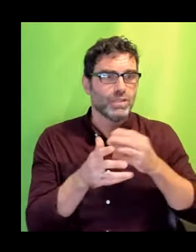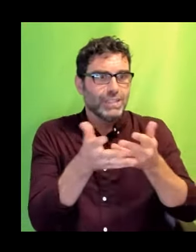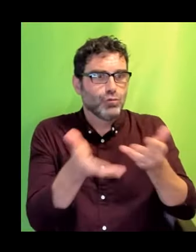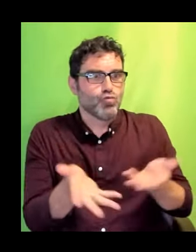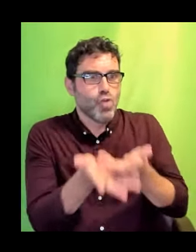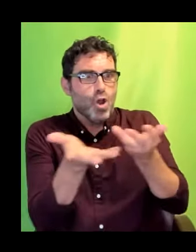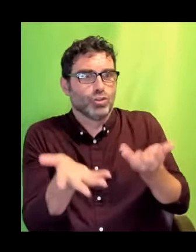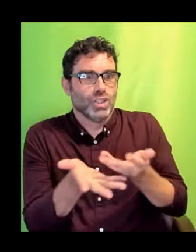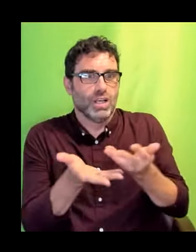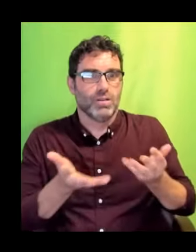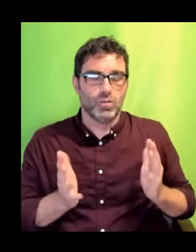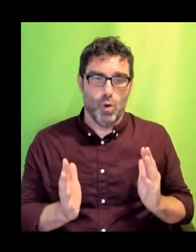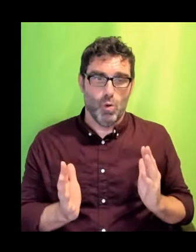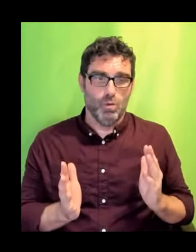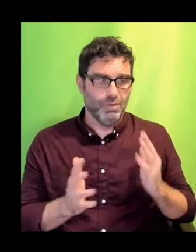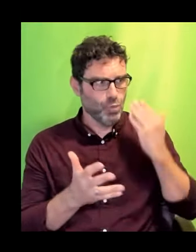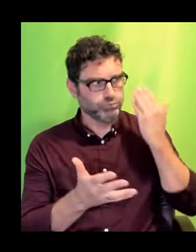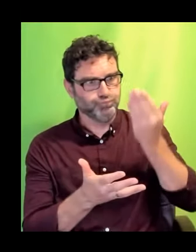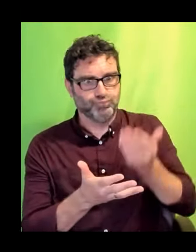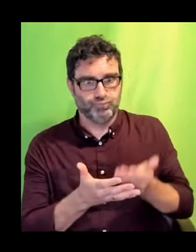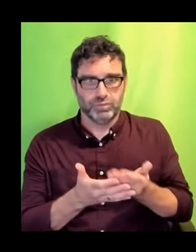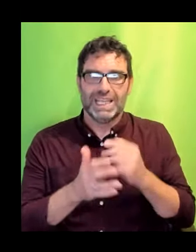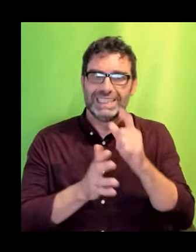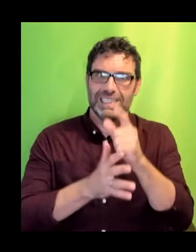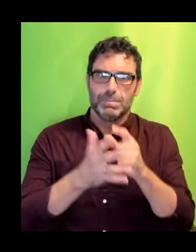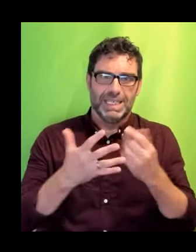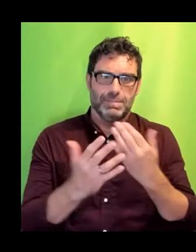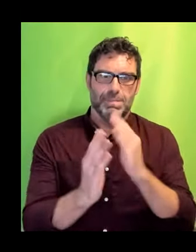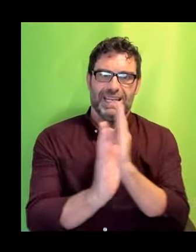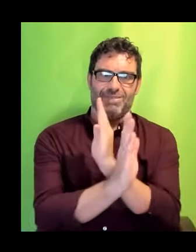long has been invisible, change can and should happen.